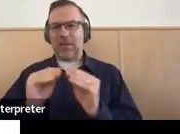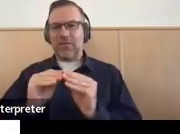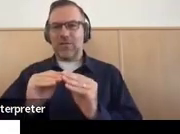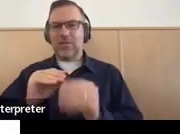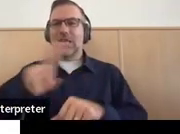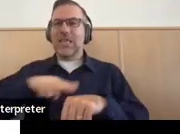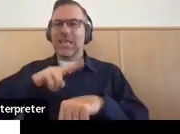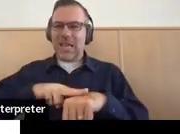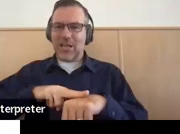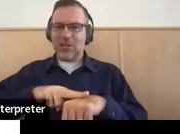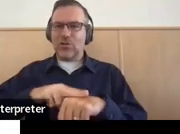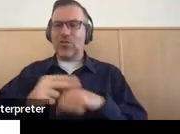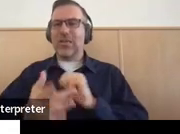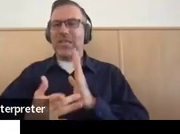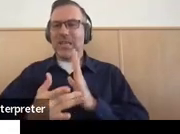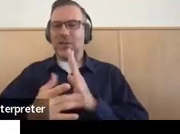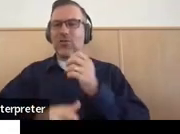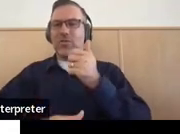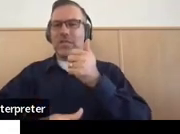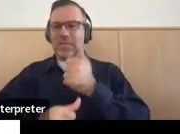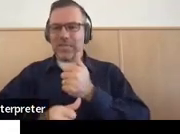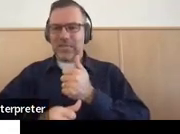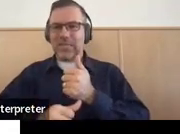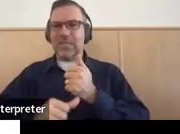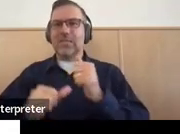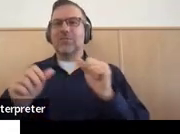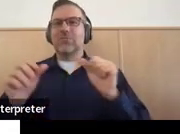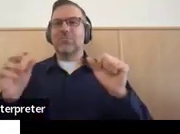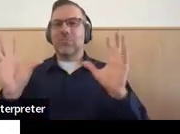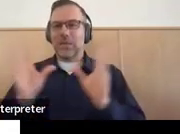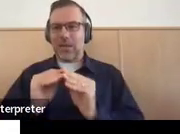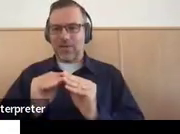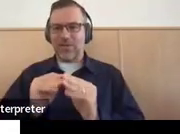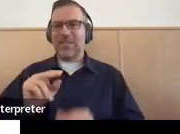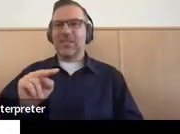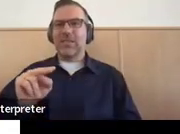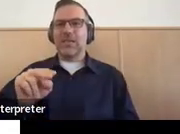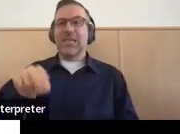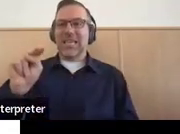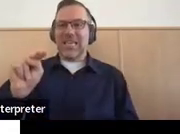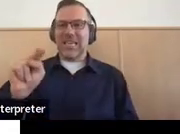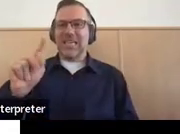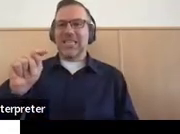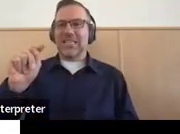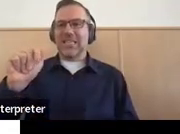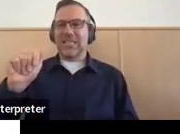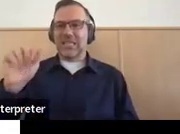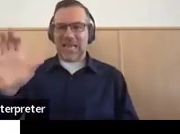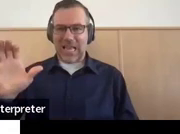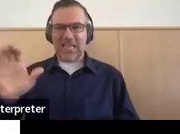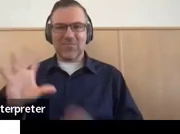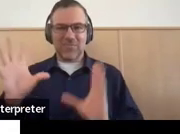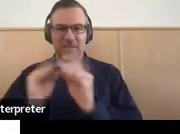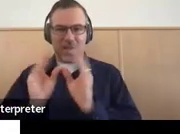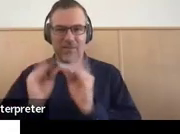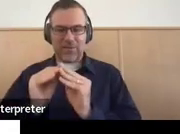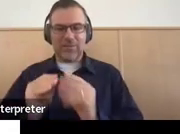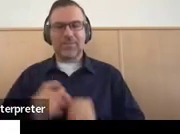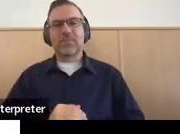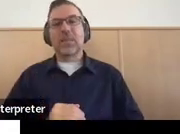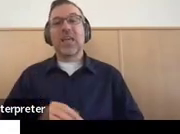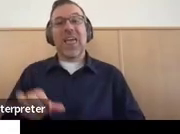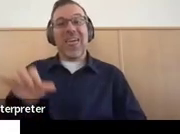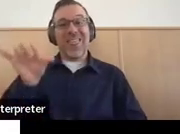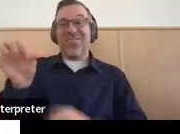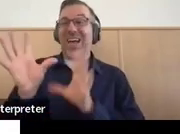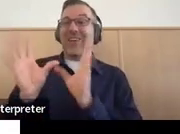Assistance Center on Transition. And you'll find some of their resources today. We use them a lot. And they talked